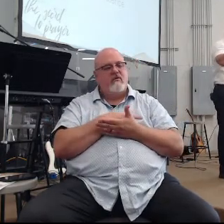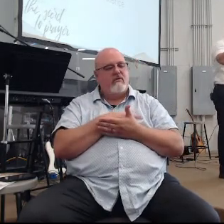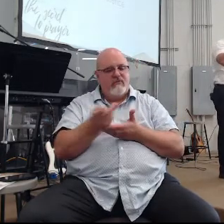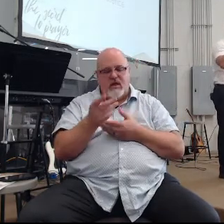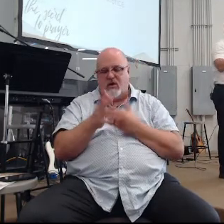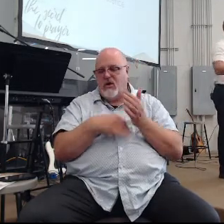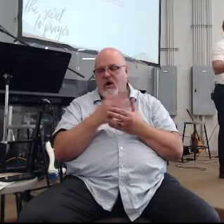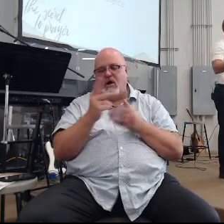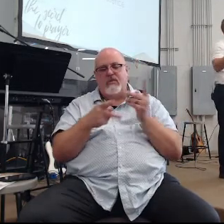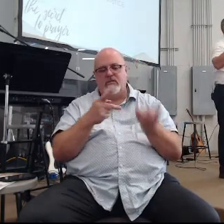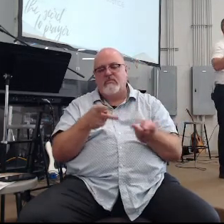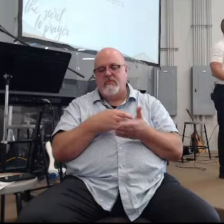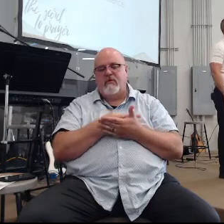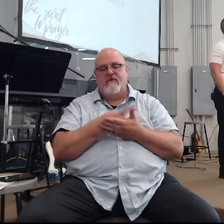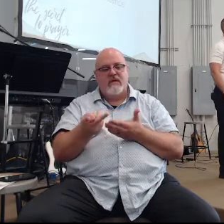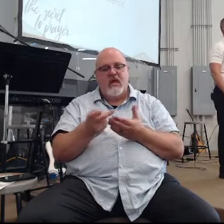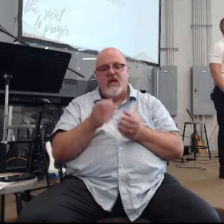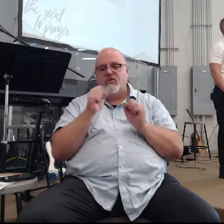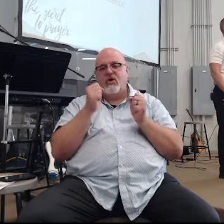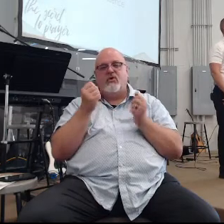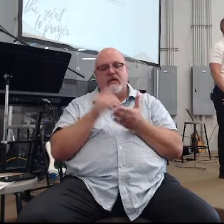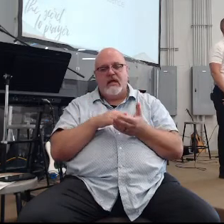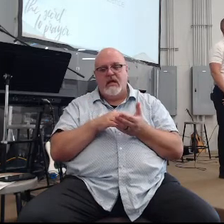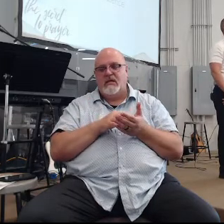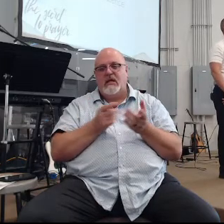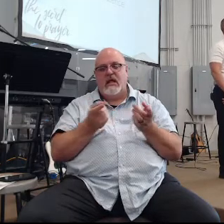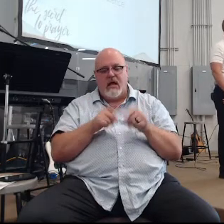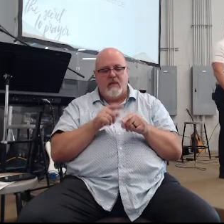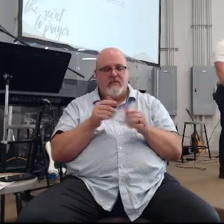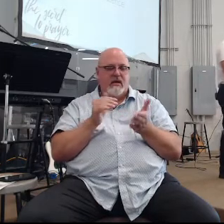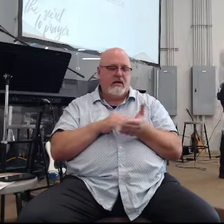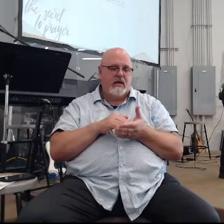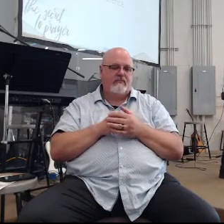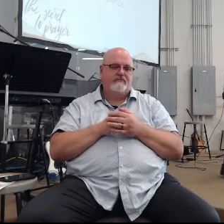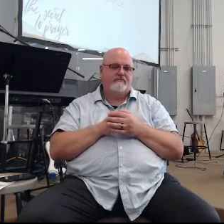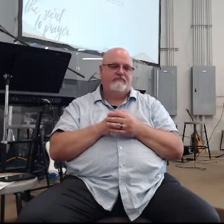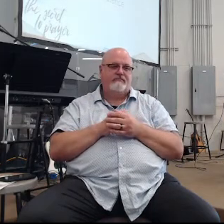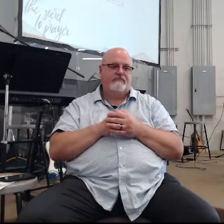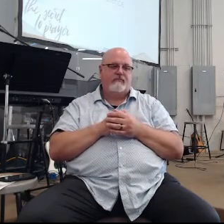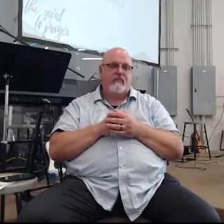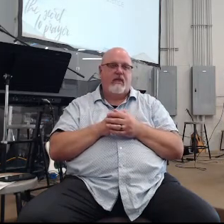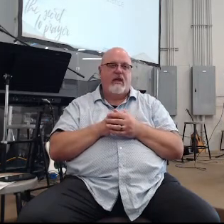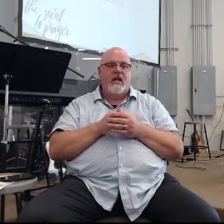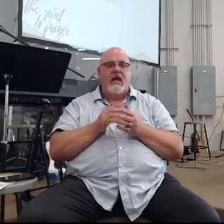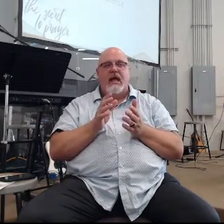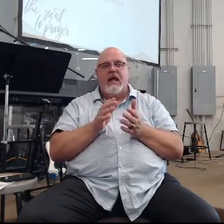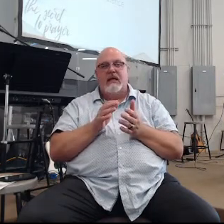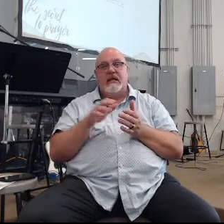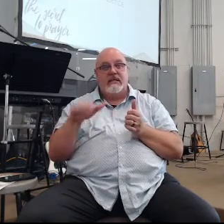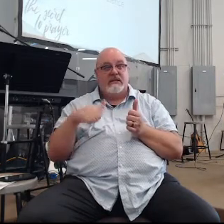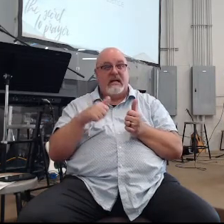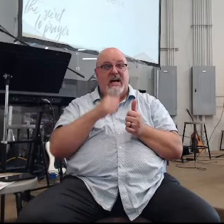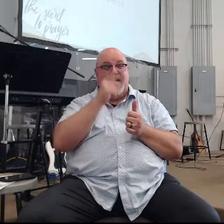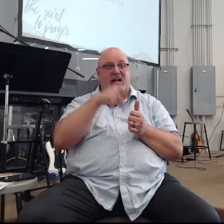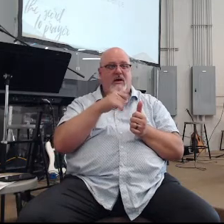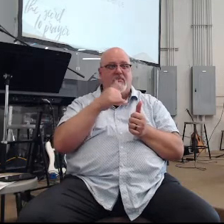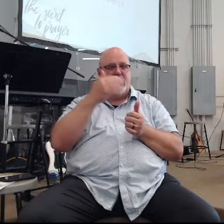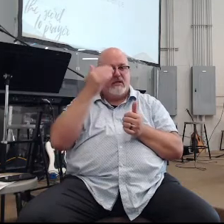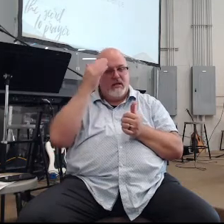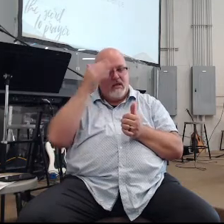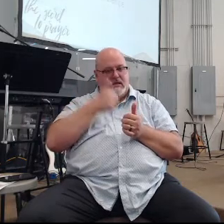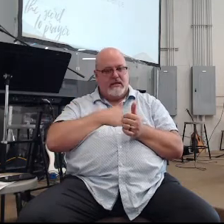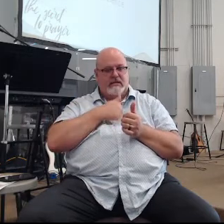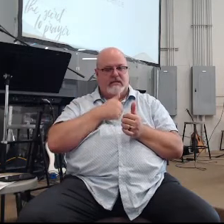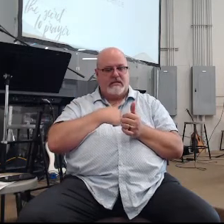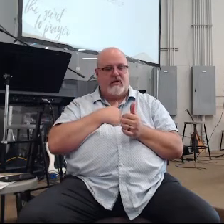grew cold overnight and here we go again right and he's caught up in his own self